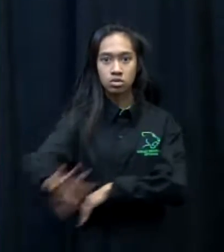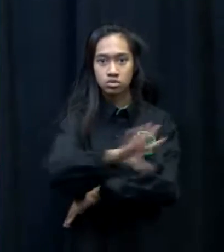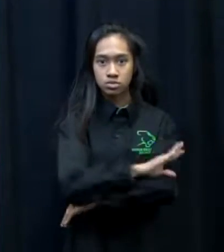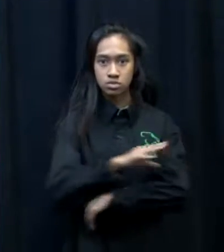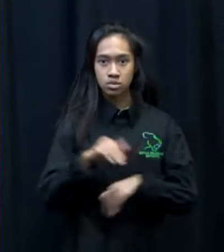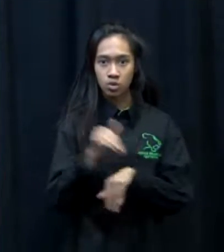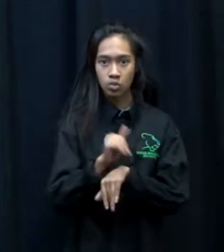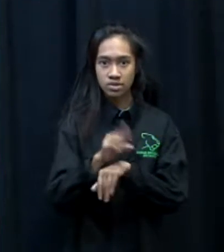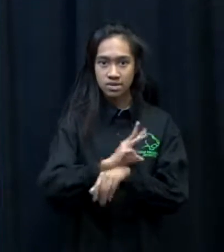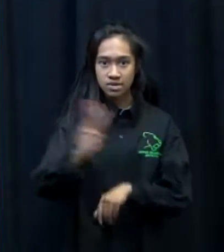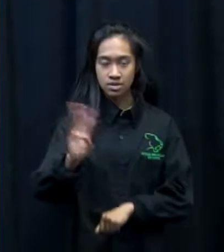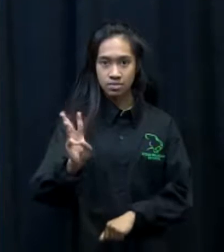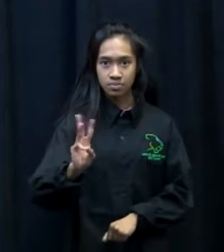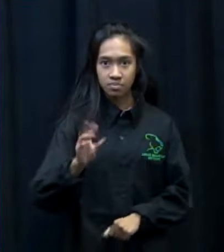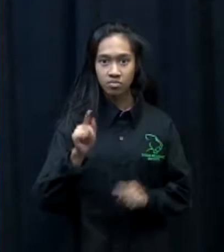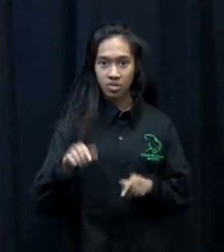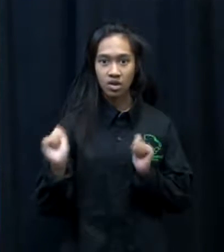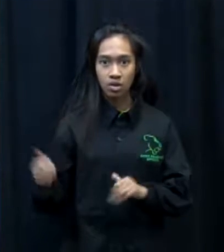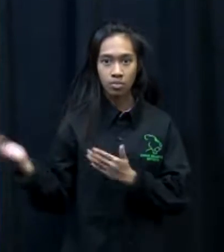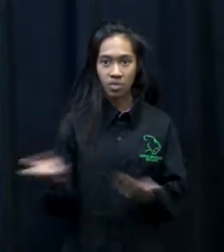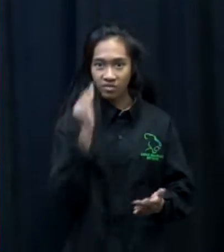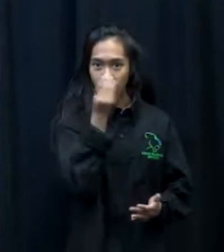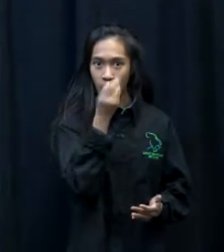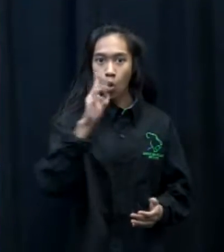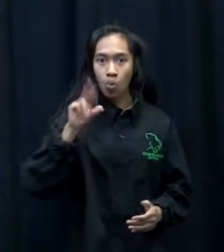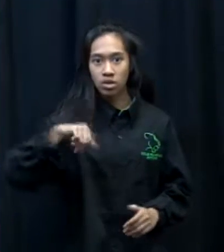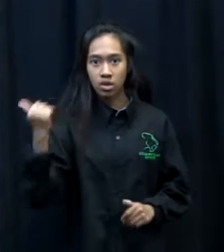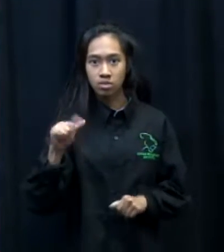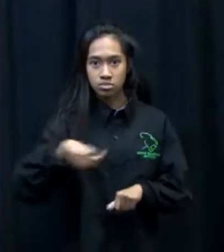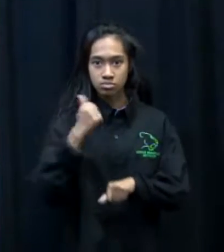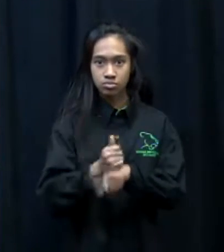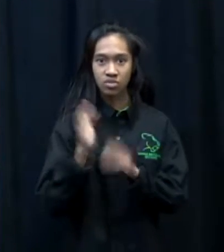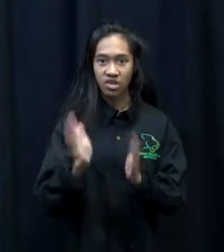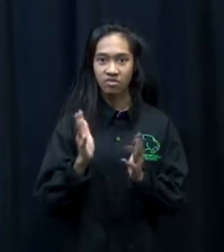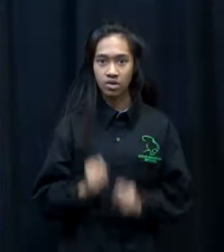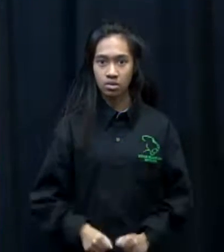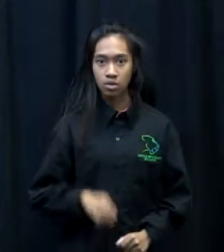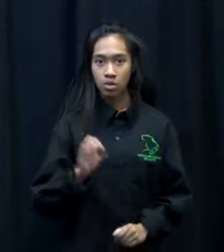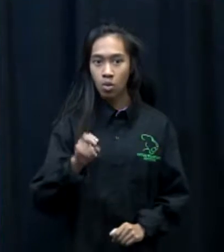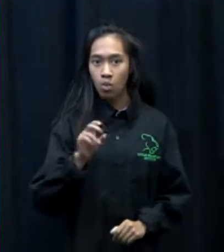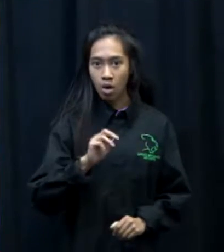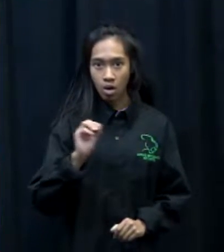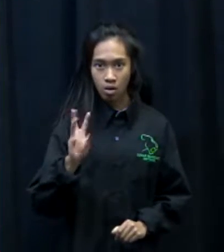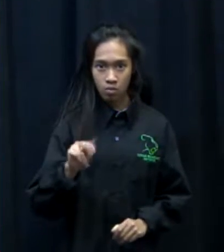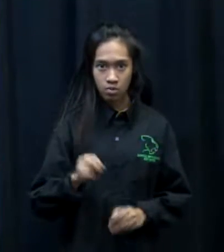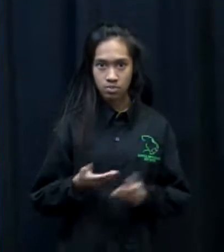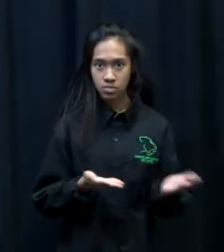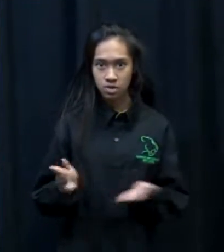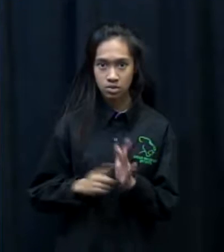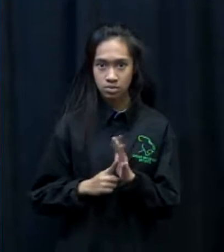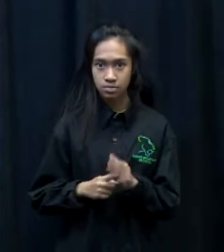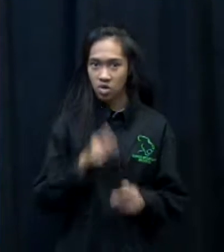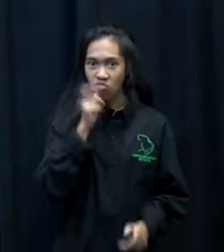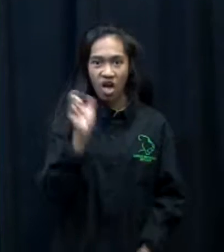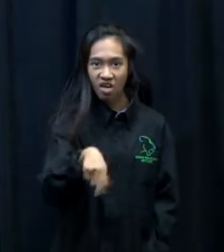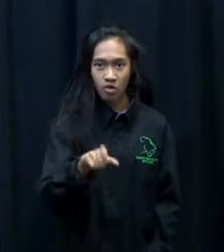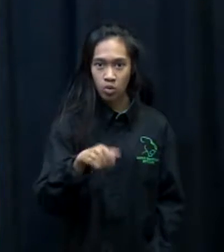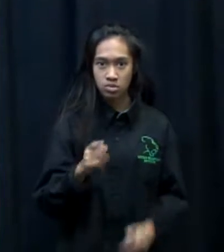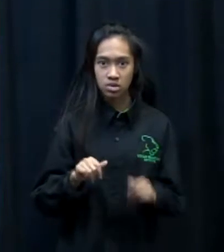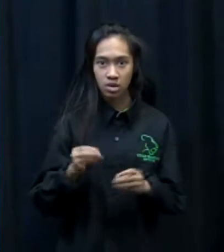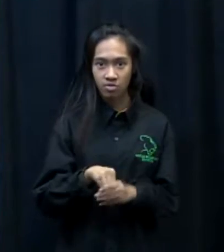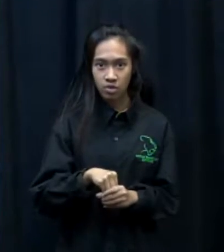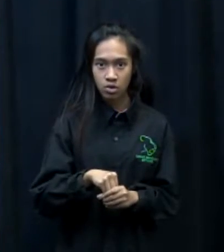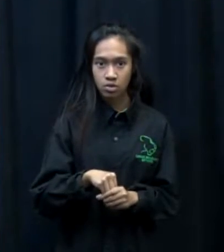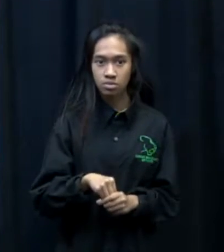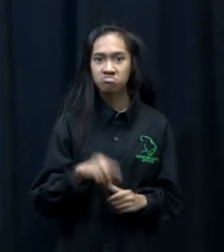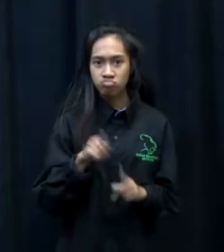You may bring flowers or other mementos to leave on the field and you may bring your own candle to burn. You do not have to bring anything to participate. Just your